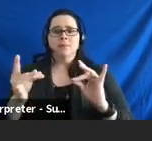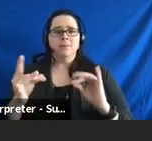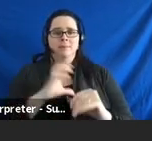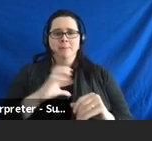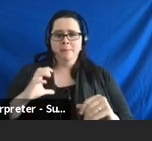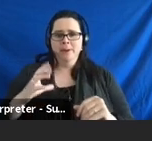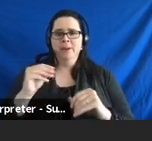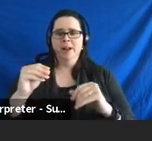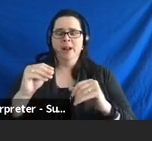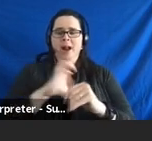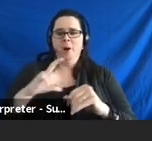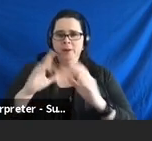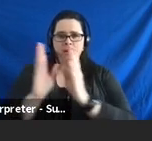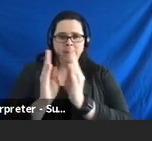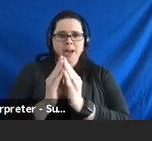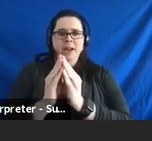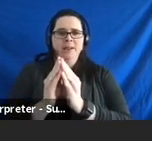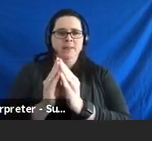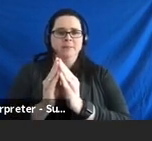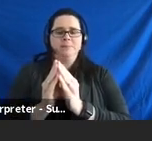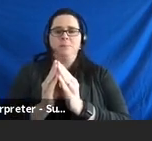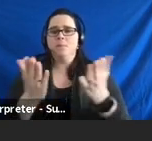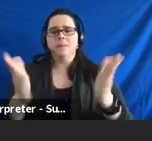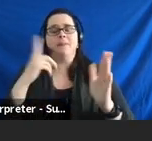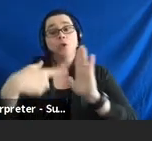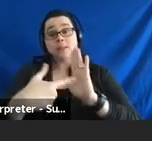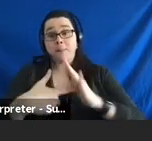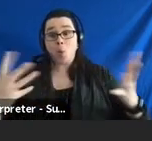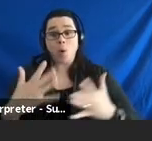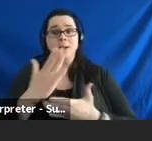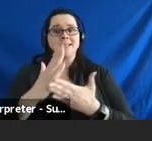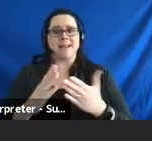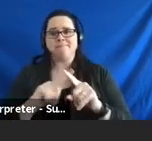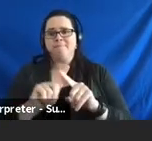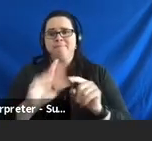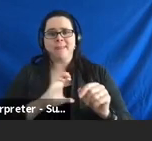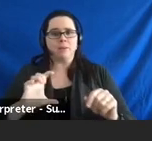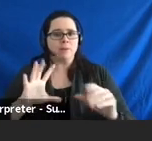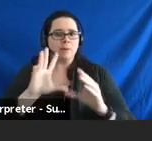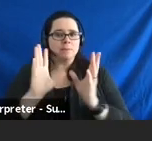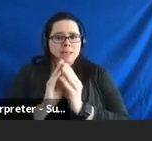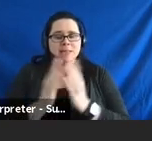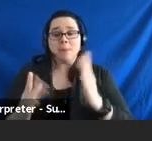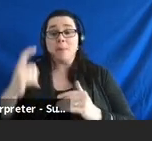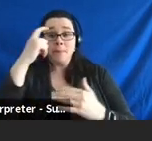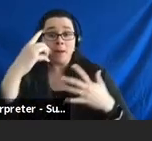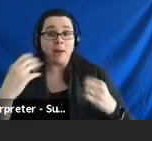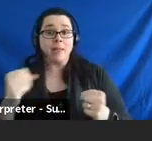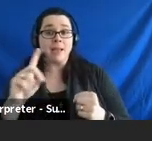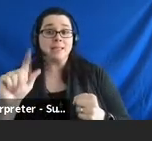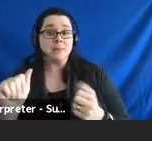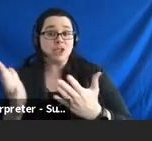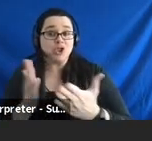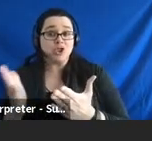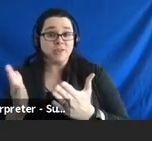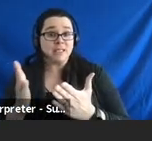and council meetings. Just for an example here, some of these council meetings might be the Mental Health and Disability Services